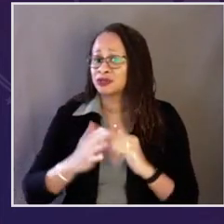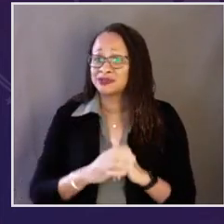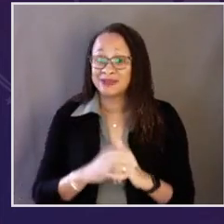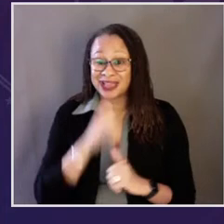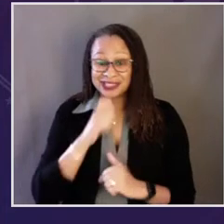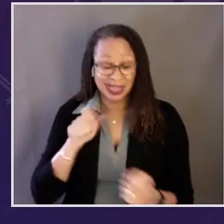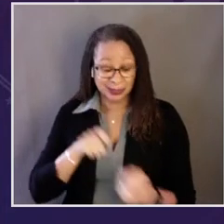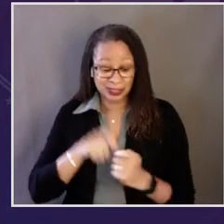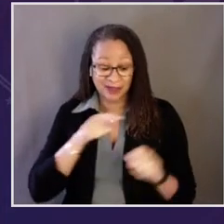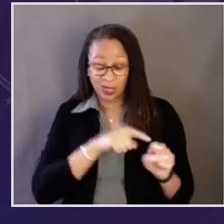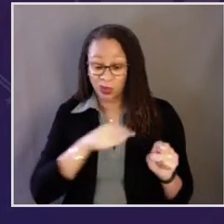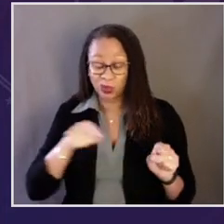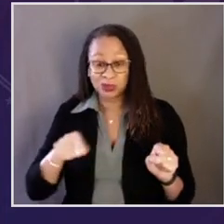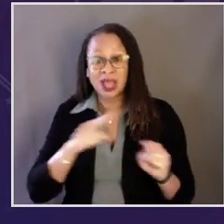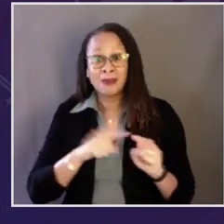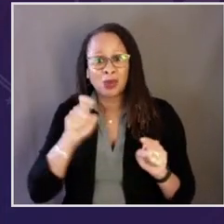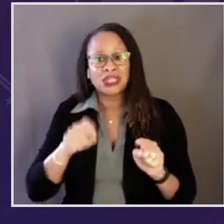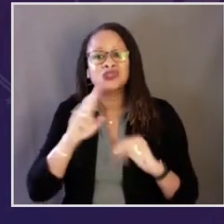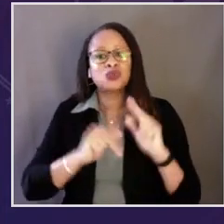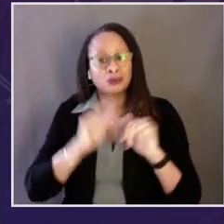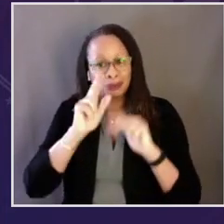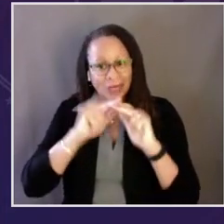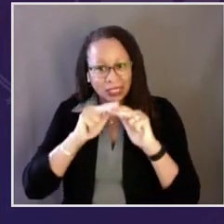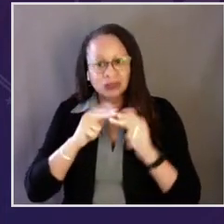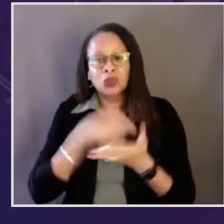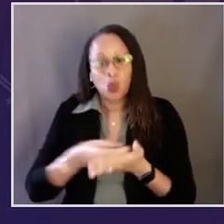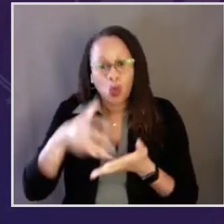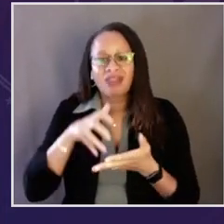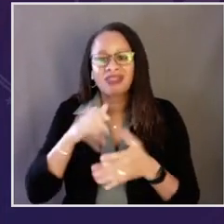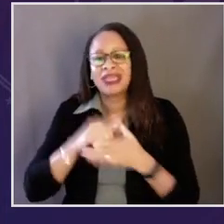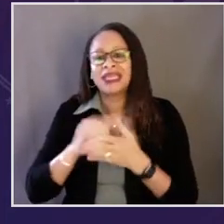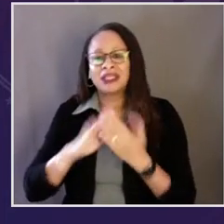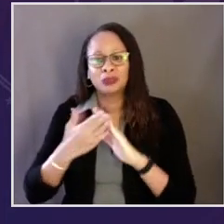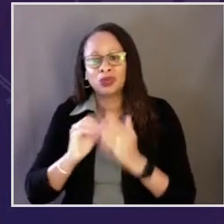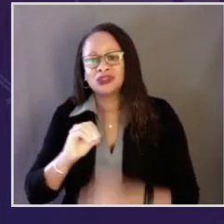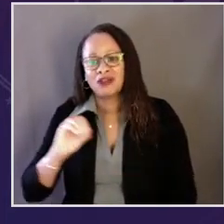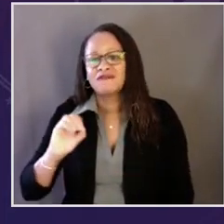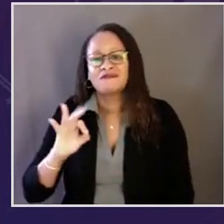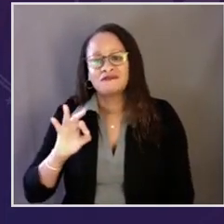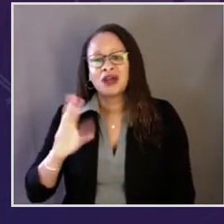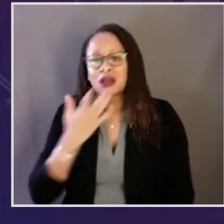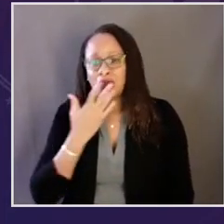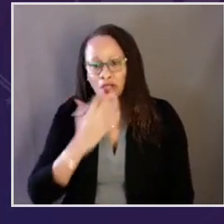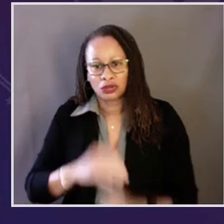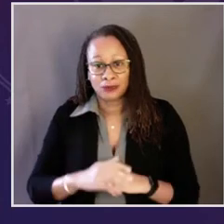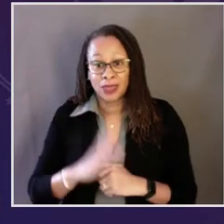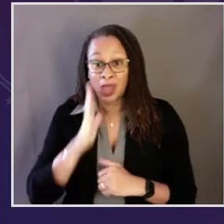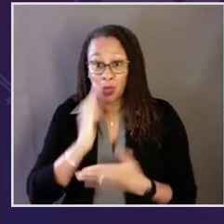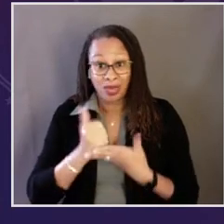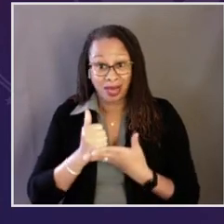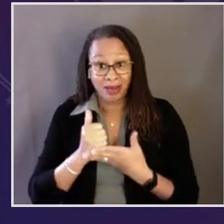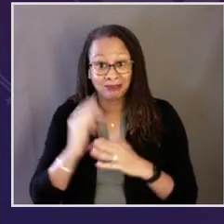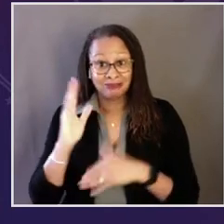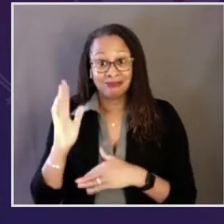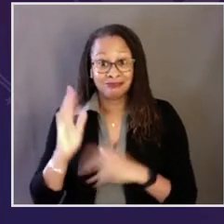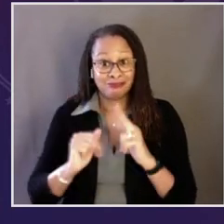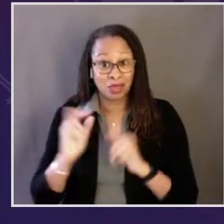just dealing with the other issues. We have to be able to build wealth in communities of color.